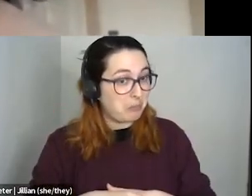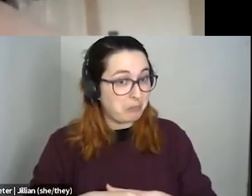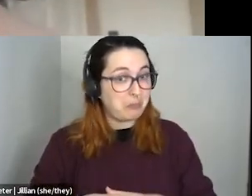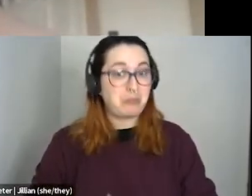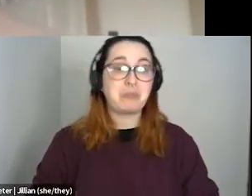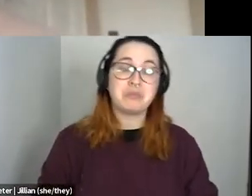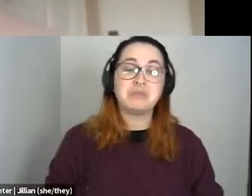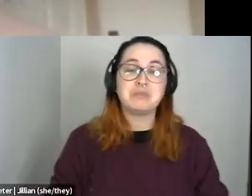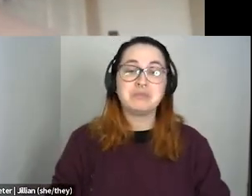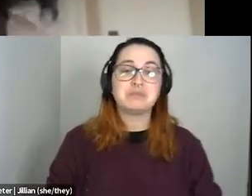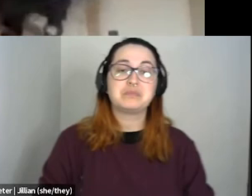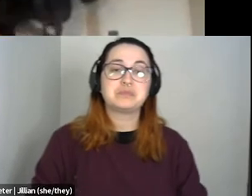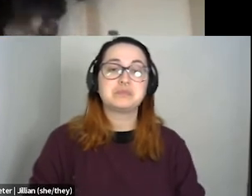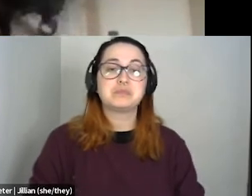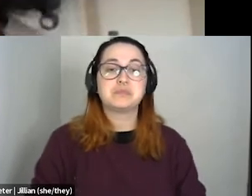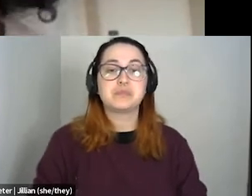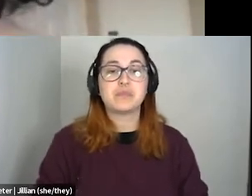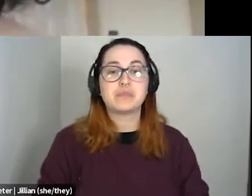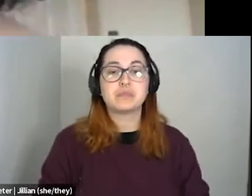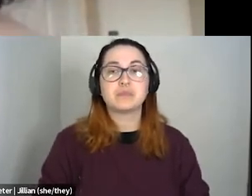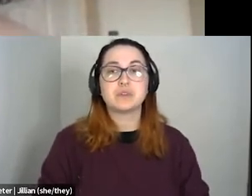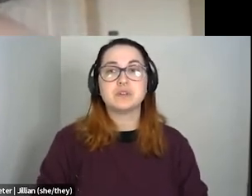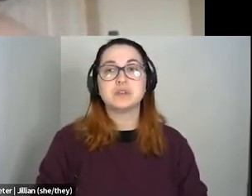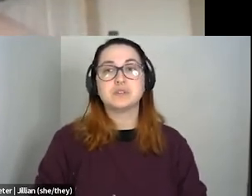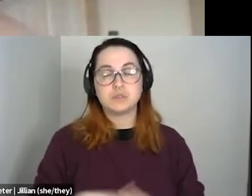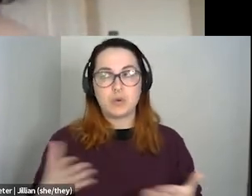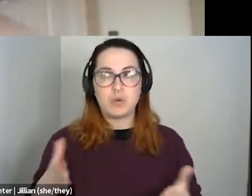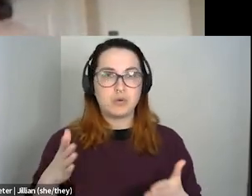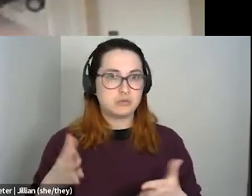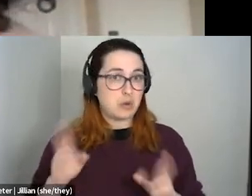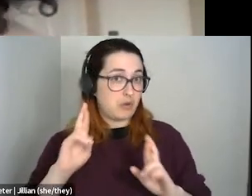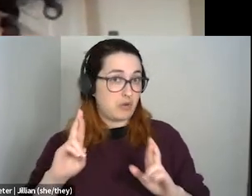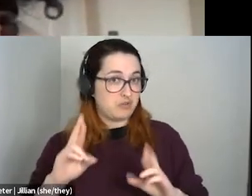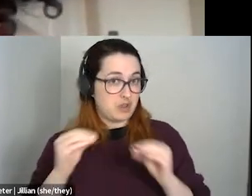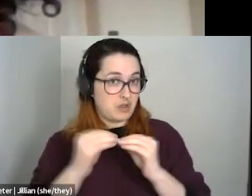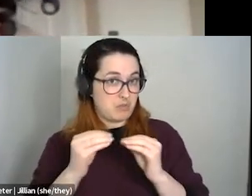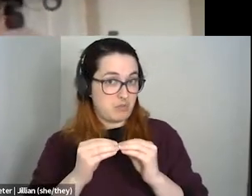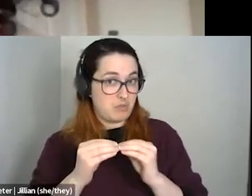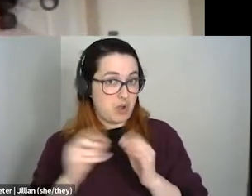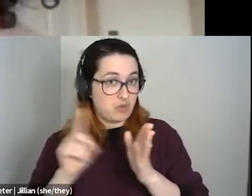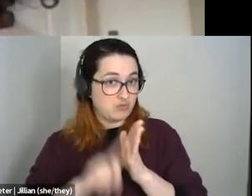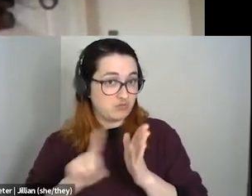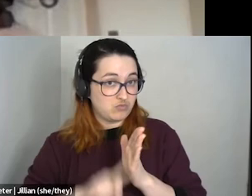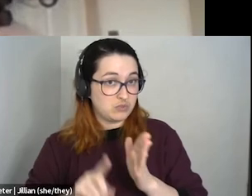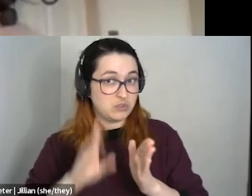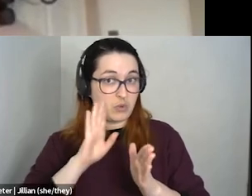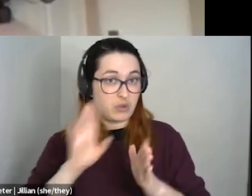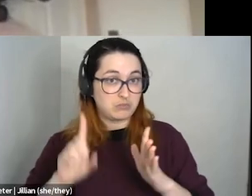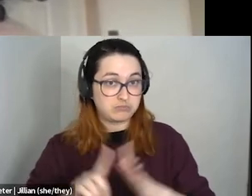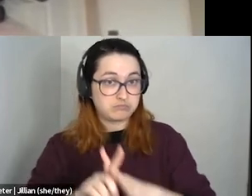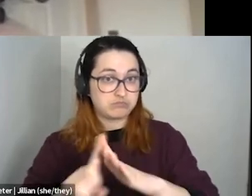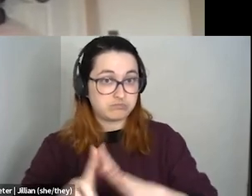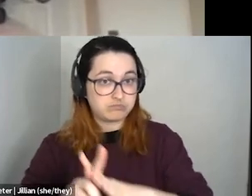Um, so yeah, uh, there, hopefully there's more coming out, but it's pretty, pretty sparse, I would say,